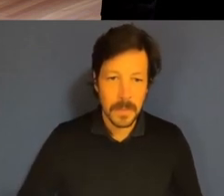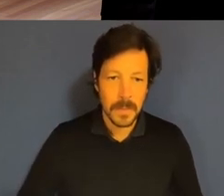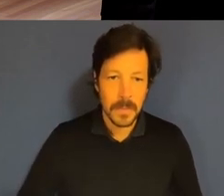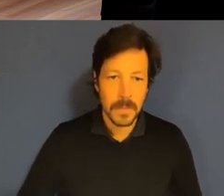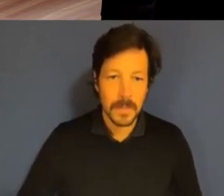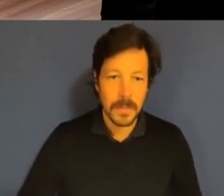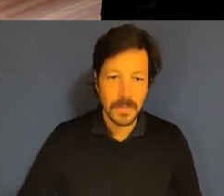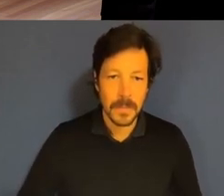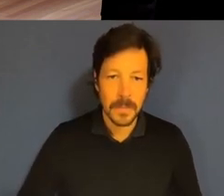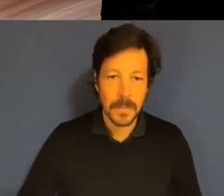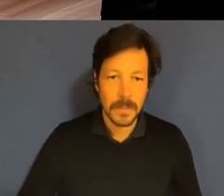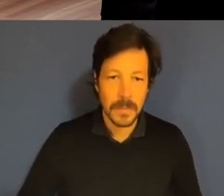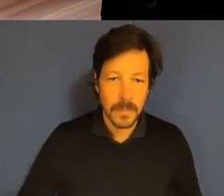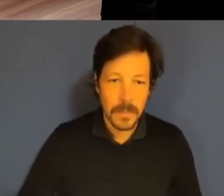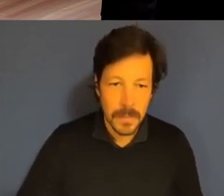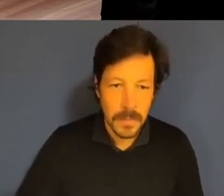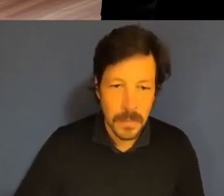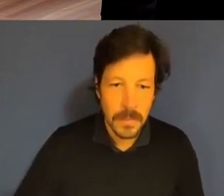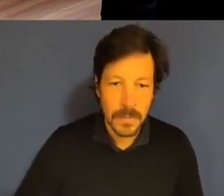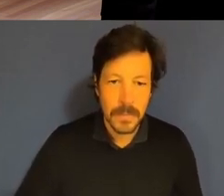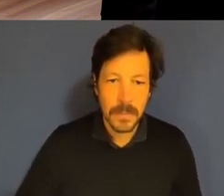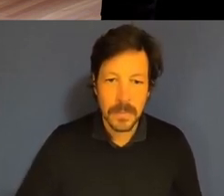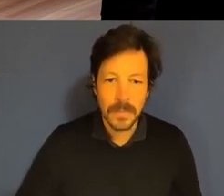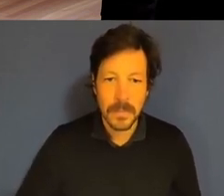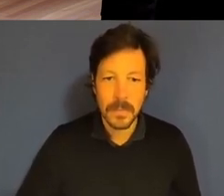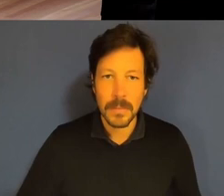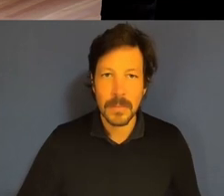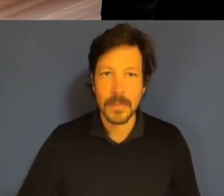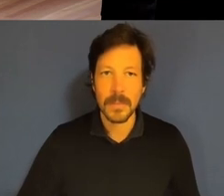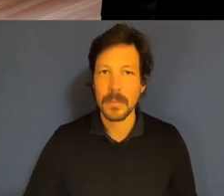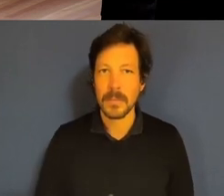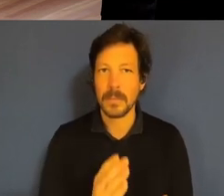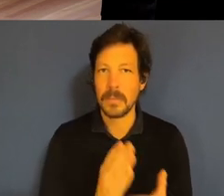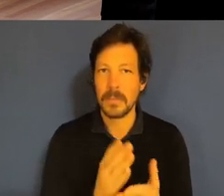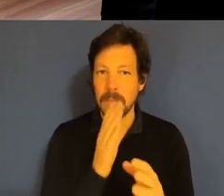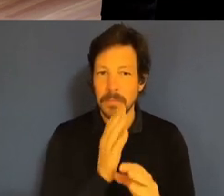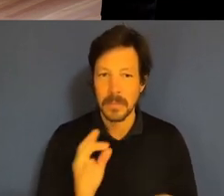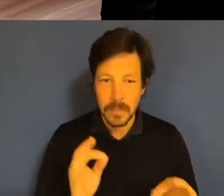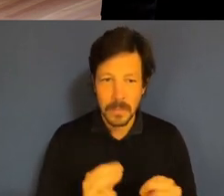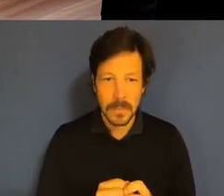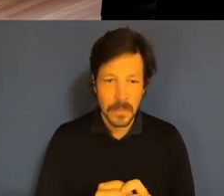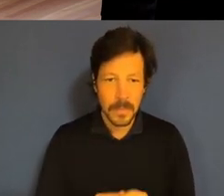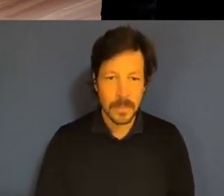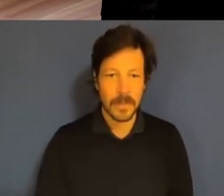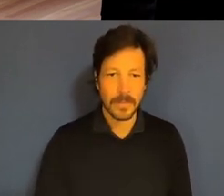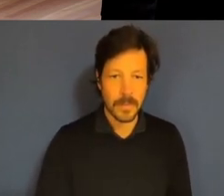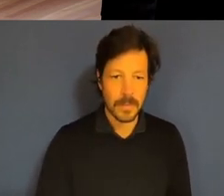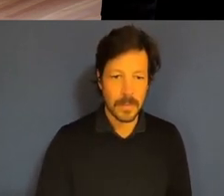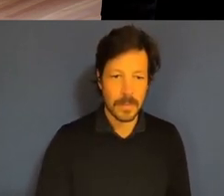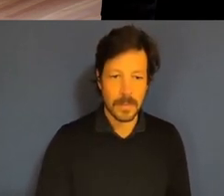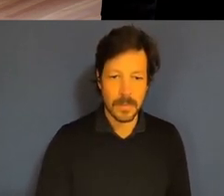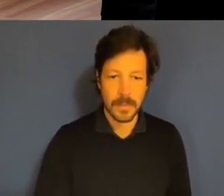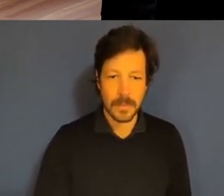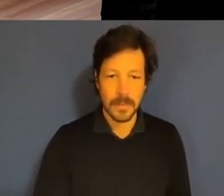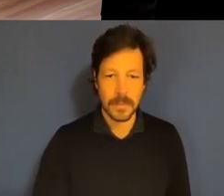So for the first time in the history of the public service, we are seeing our workforce management employees from across five